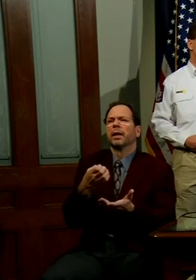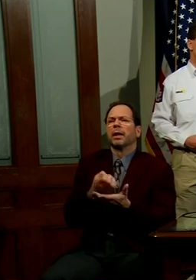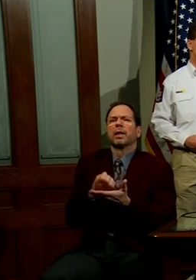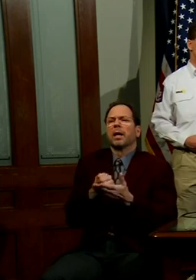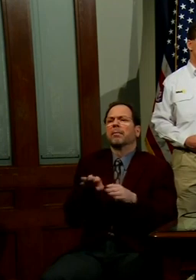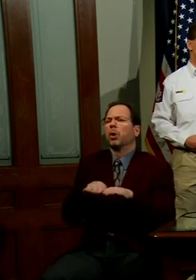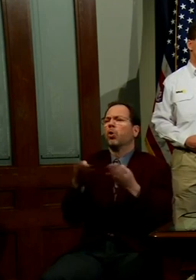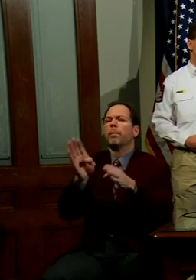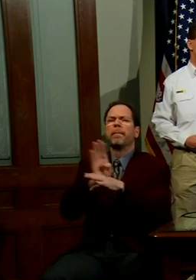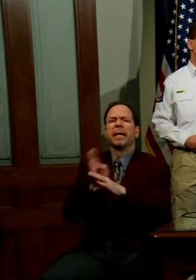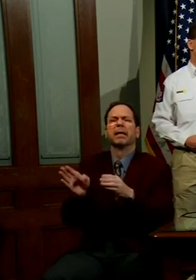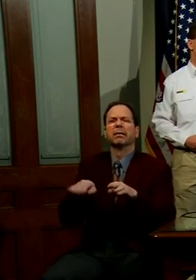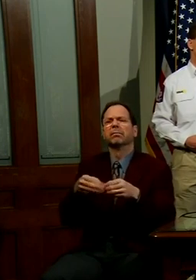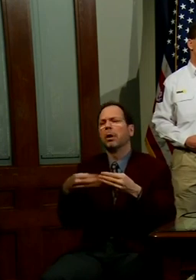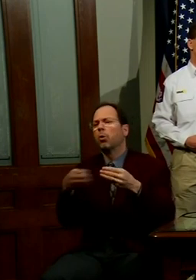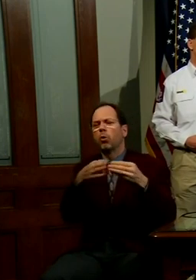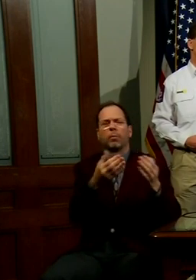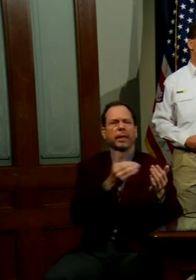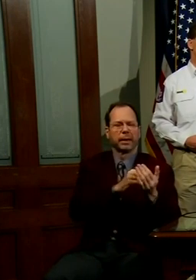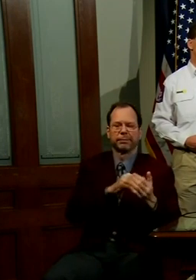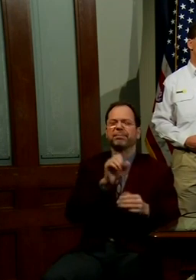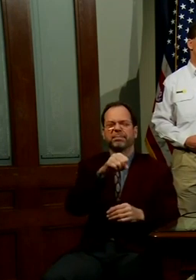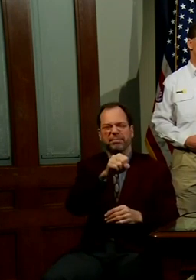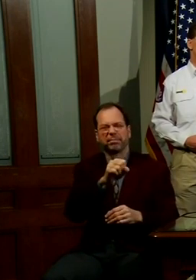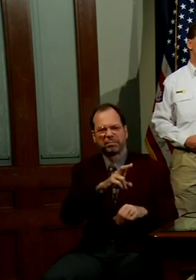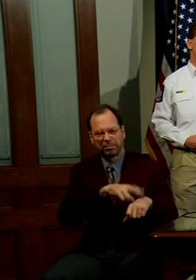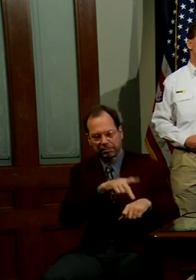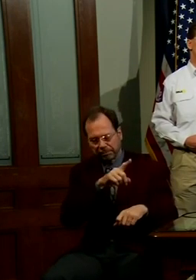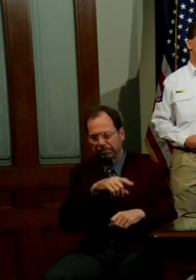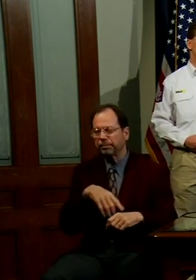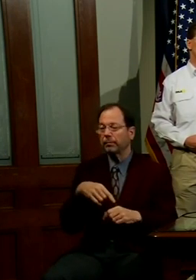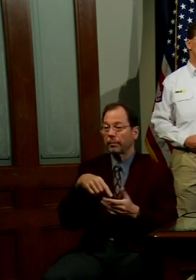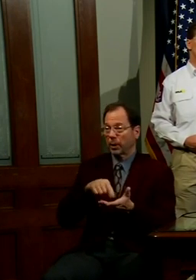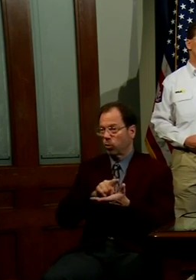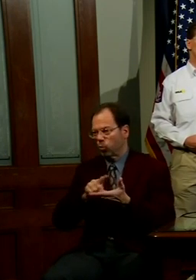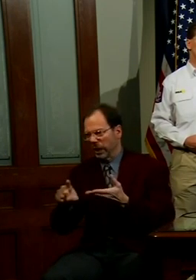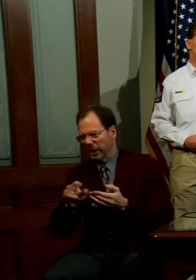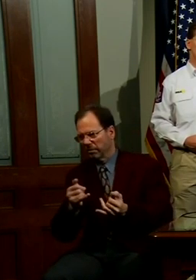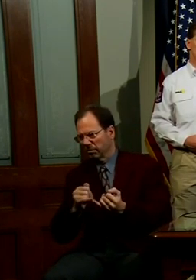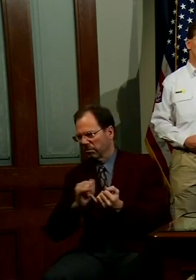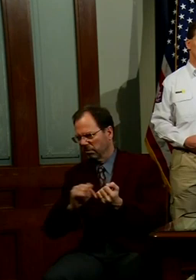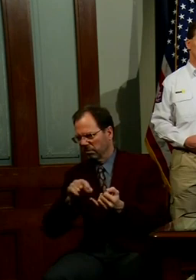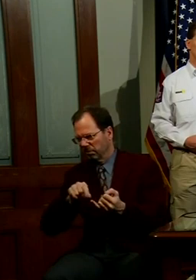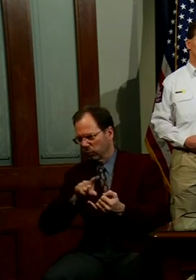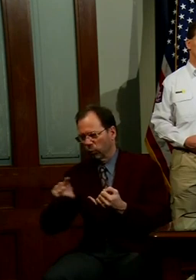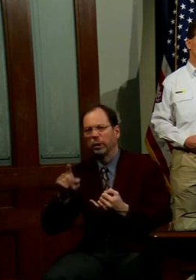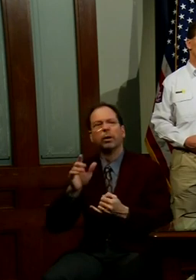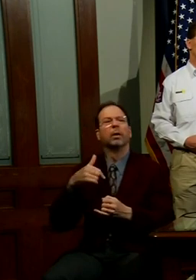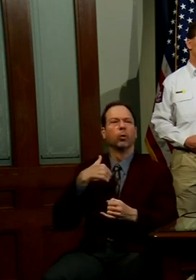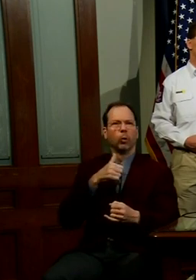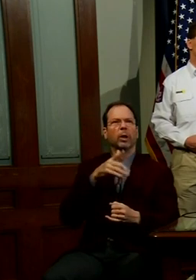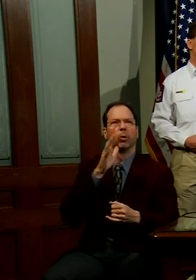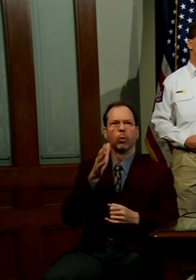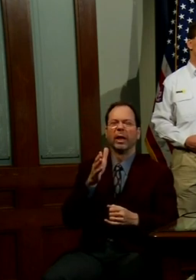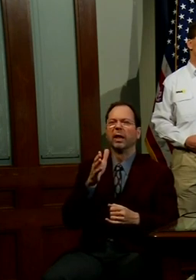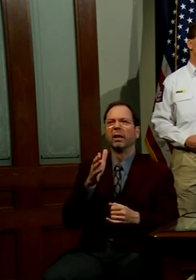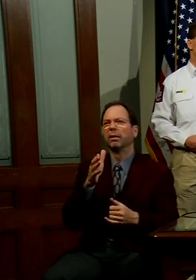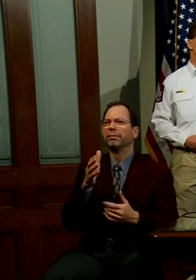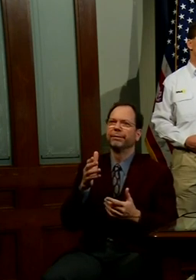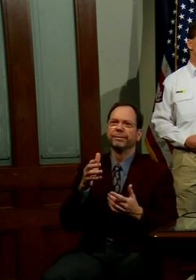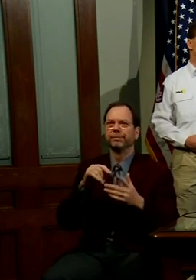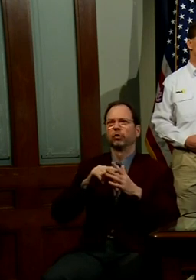Sure. So what we're going to be doing later on this week is we're going to be introducing Texas to